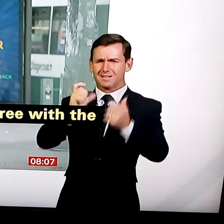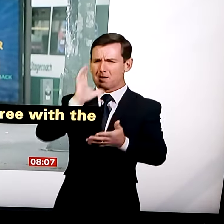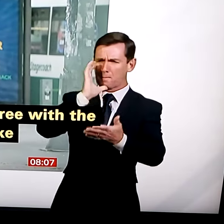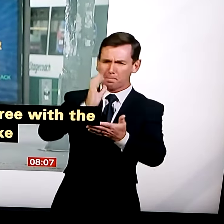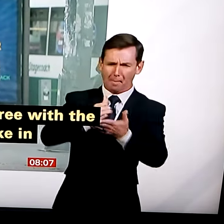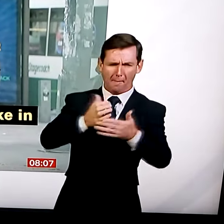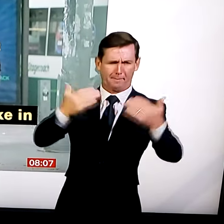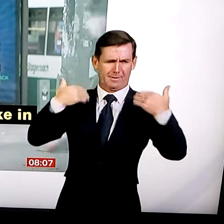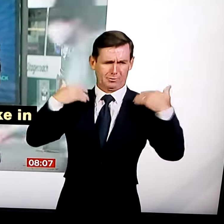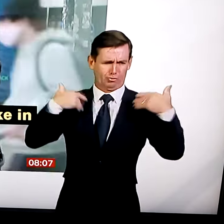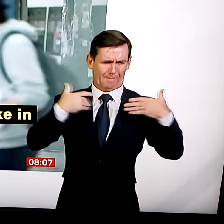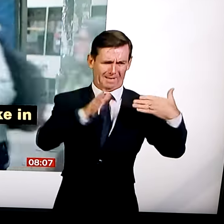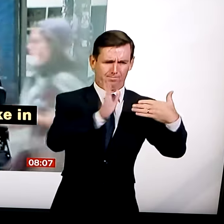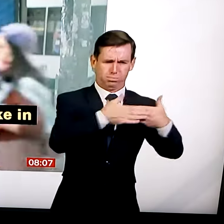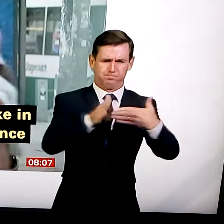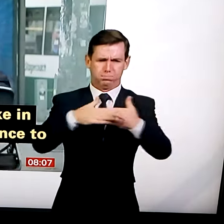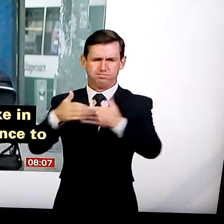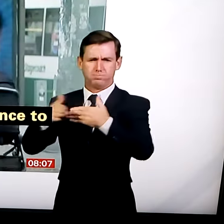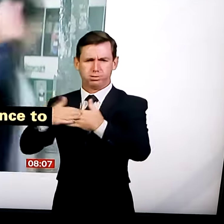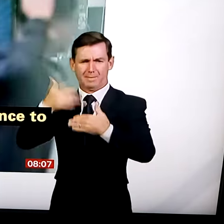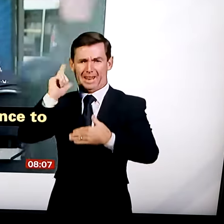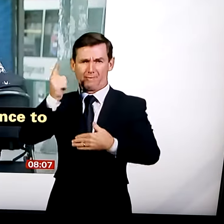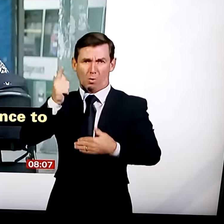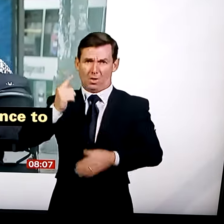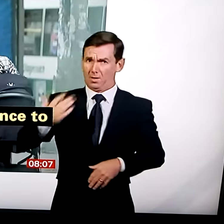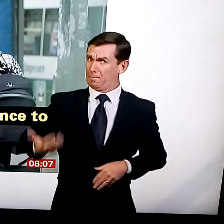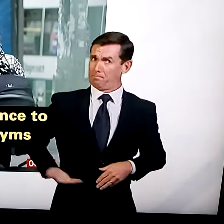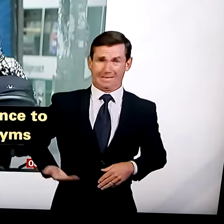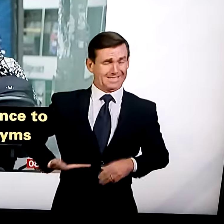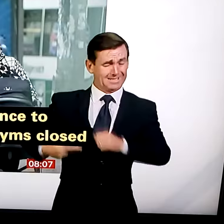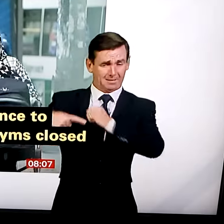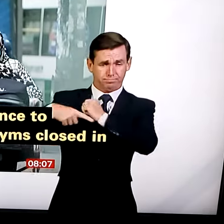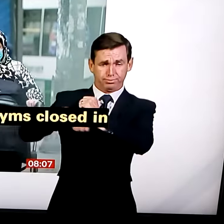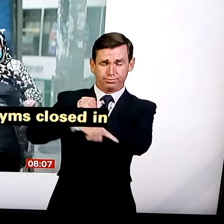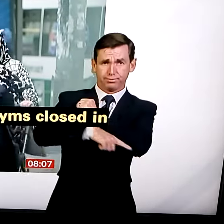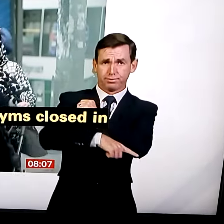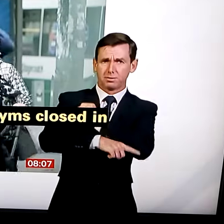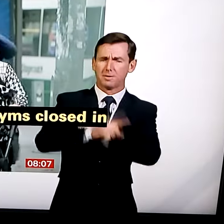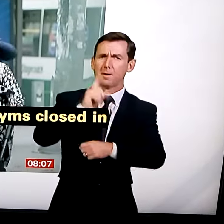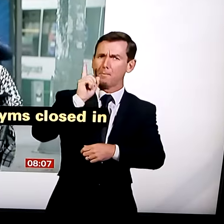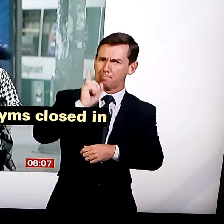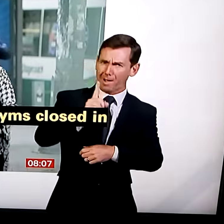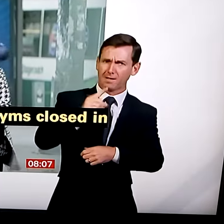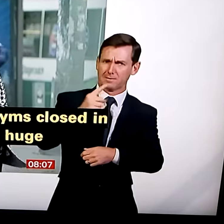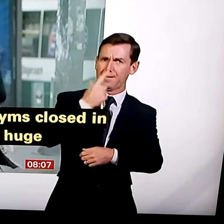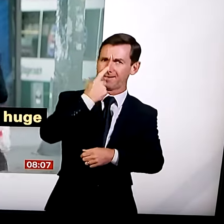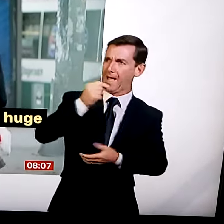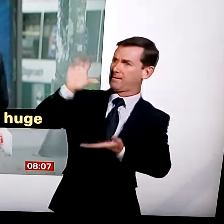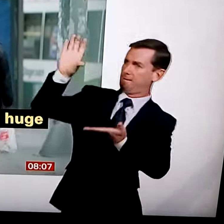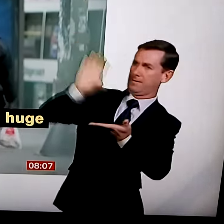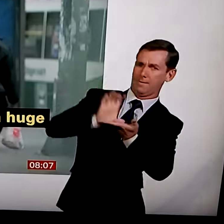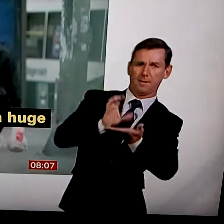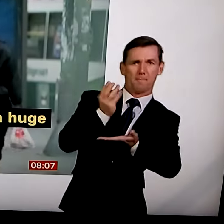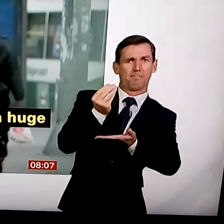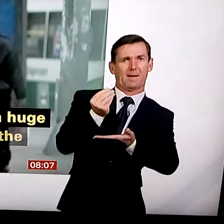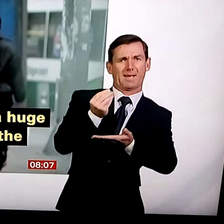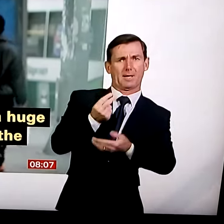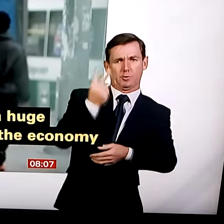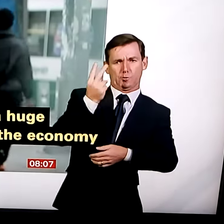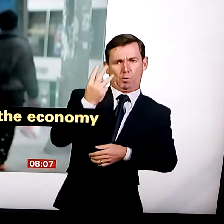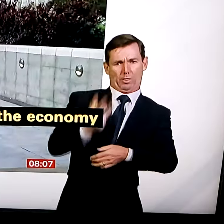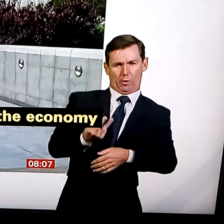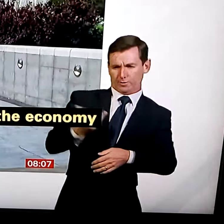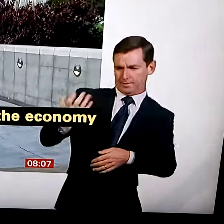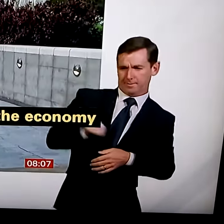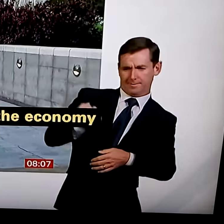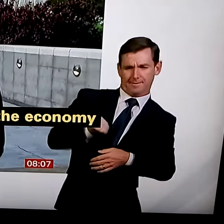supposed to do a lot of the impact on business and the economy, then the least people that are then qualified for that through the furlough report, that is